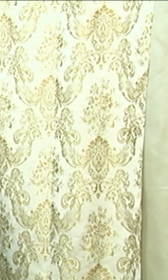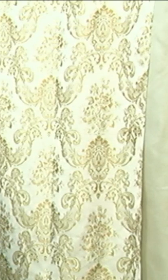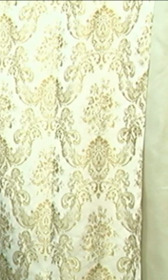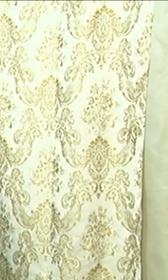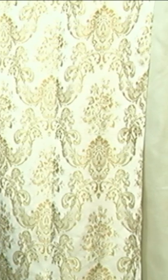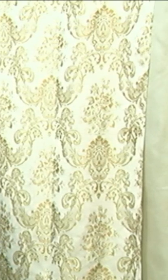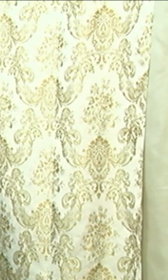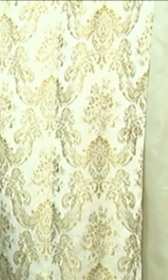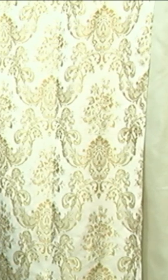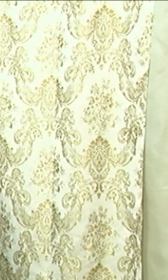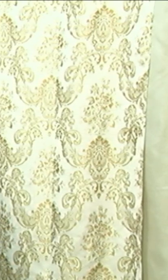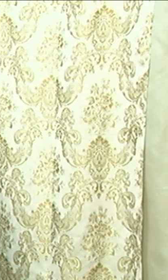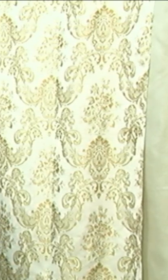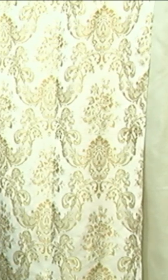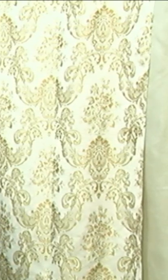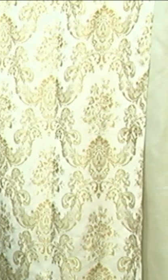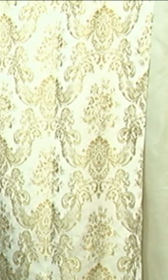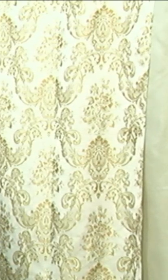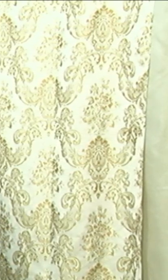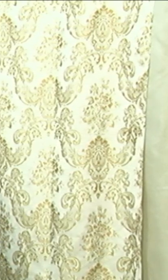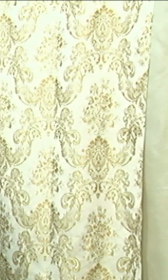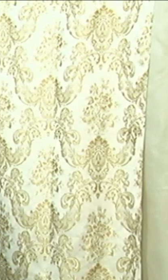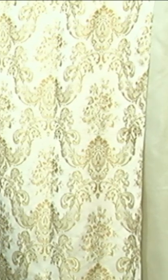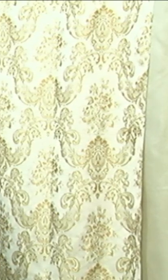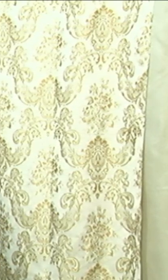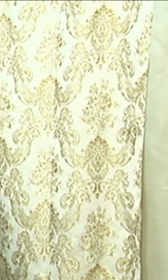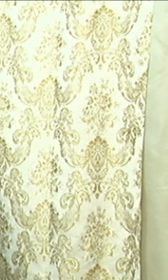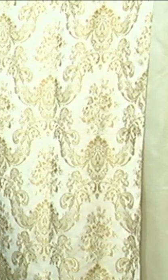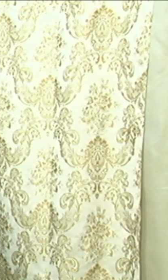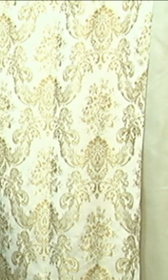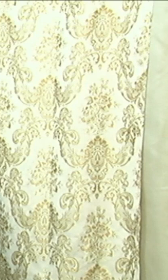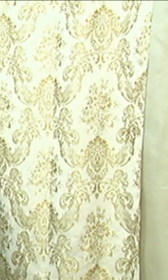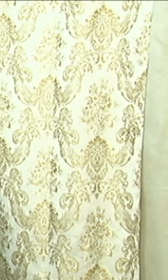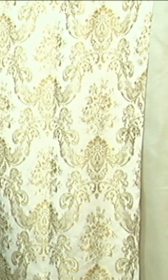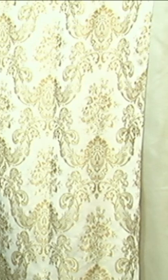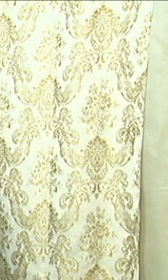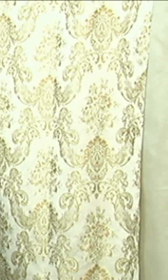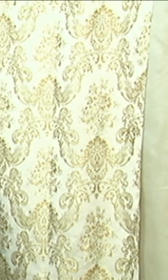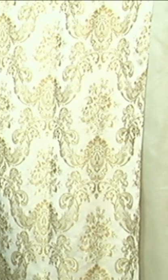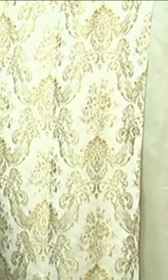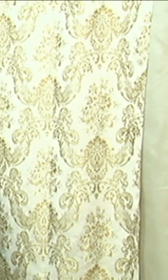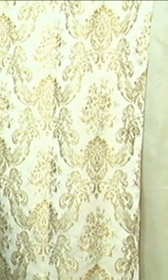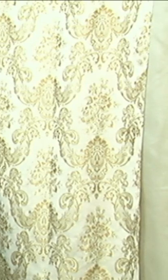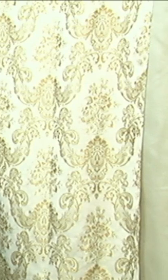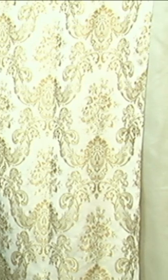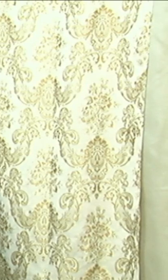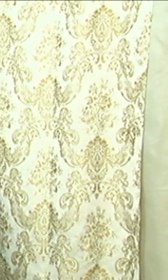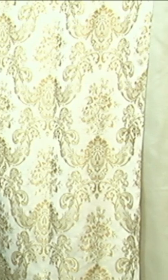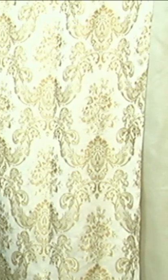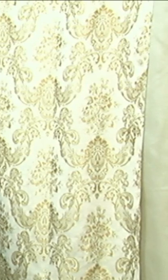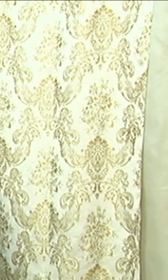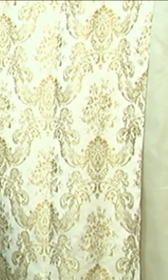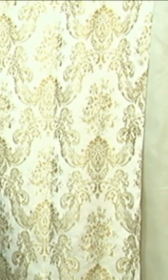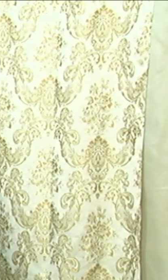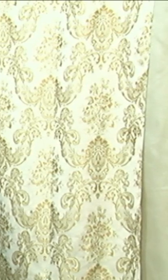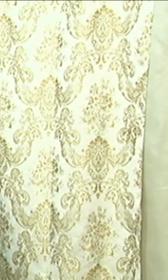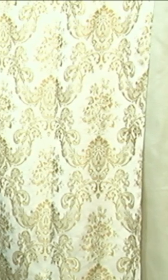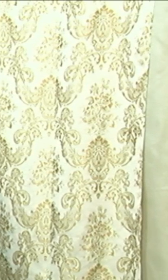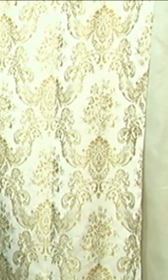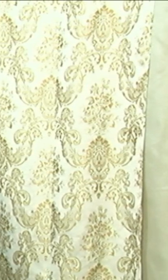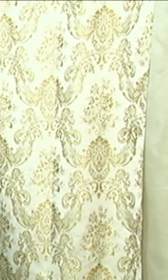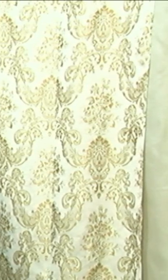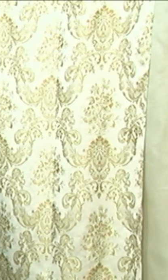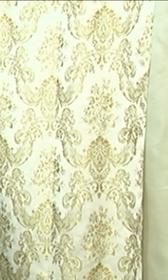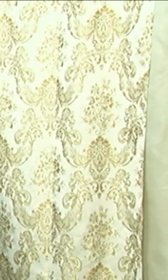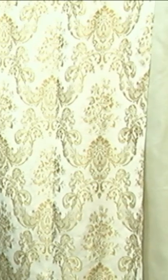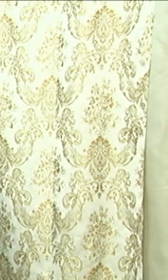sometimes we know that we are walking with the Lord we know our hands are wrapped up in his hands but he is taking us to a place